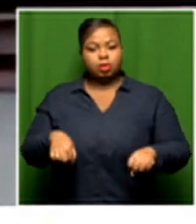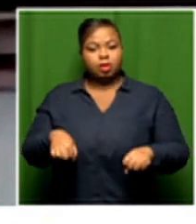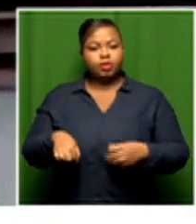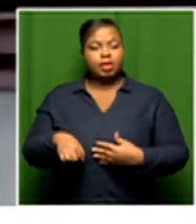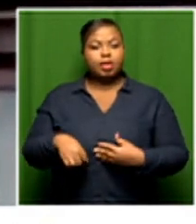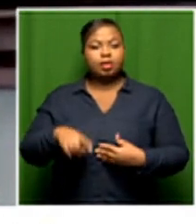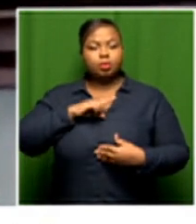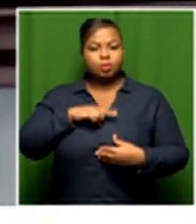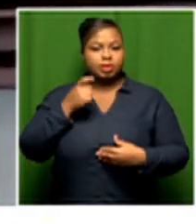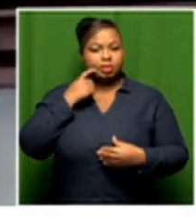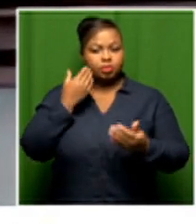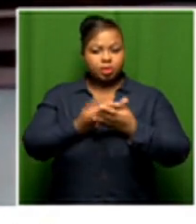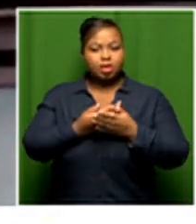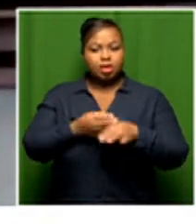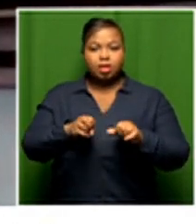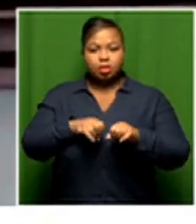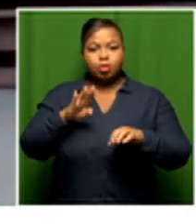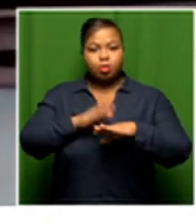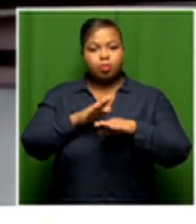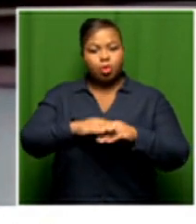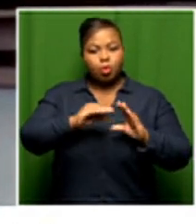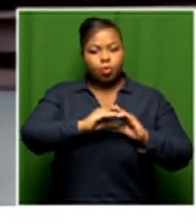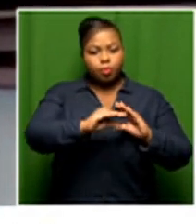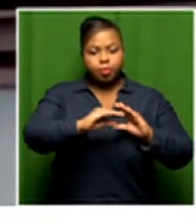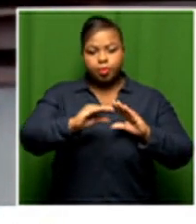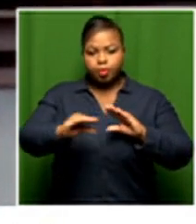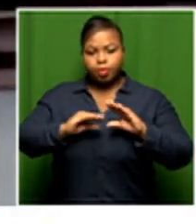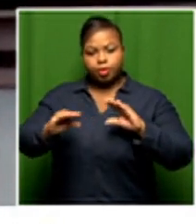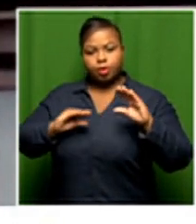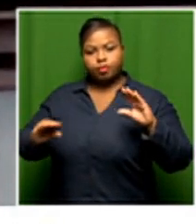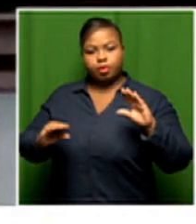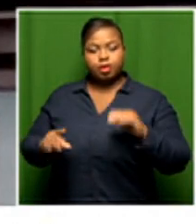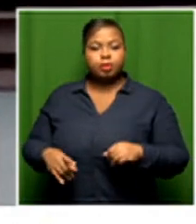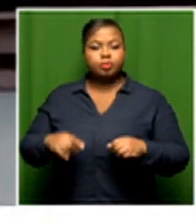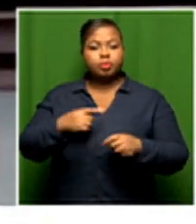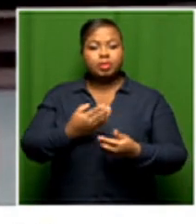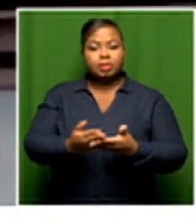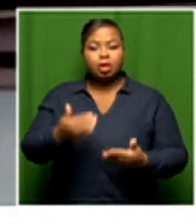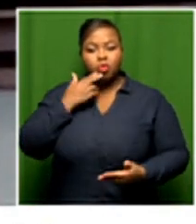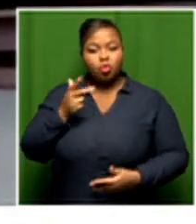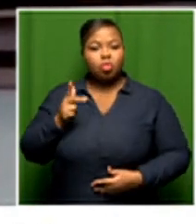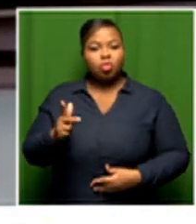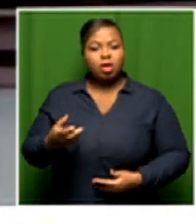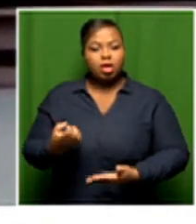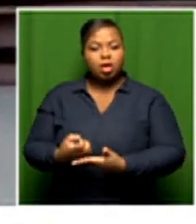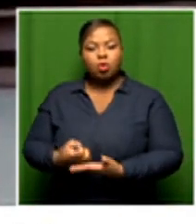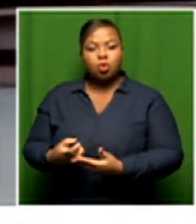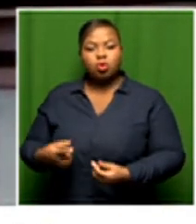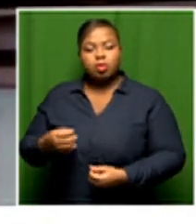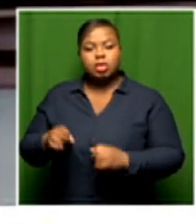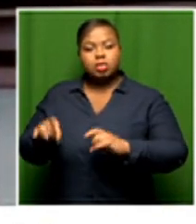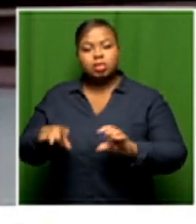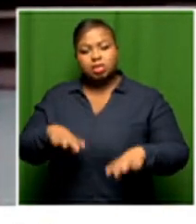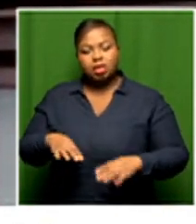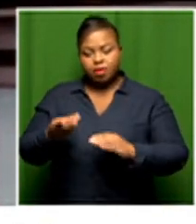that we are expanding the beneficiation to those who have been logged out of the mainstream economy those are the changes but we have also tapped